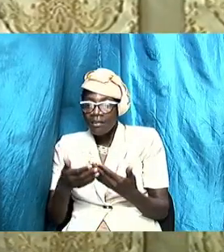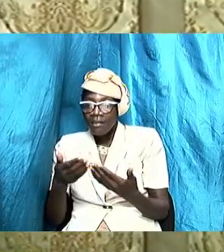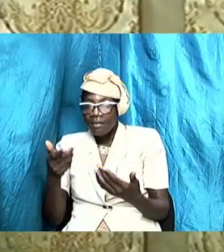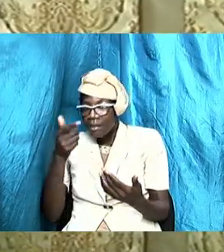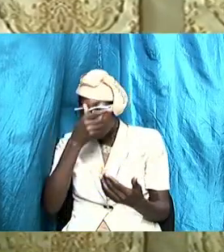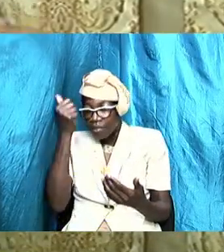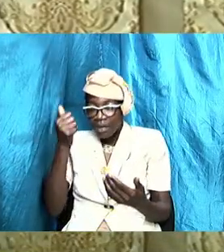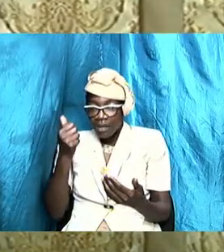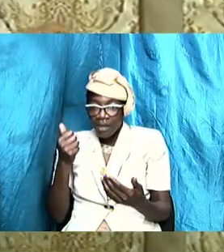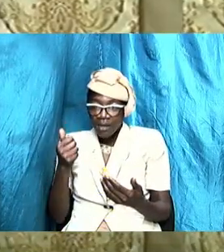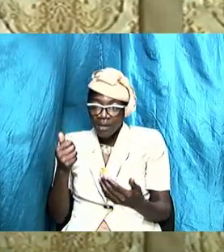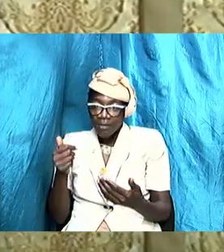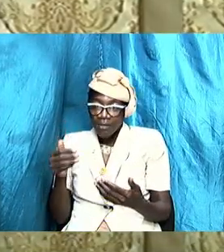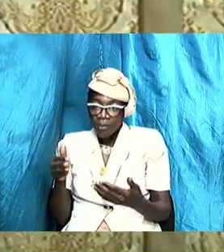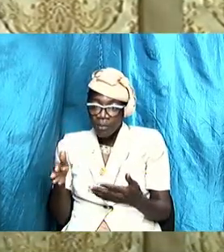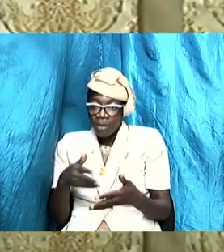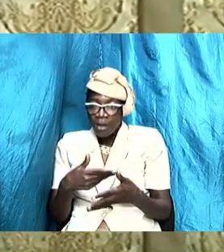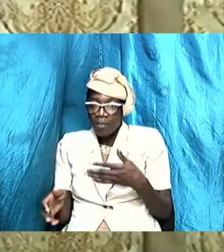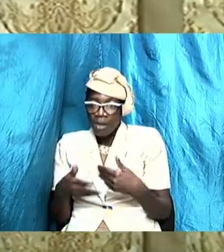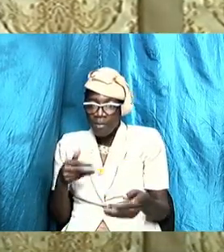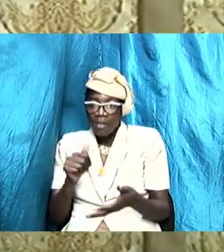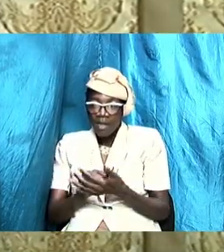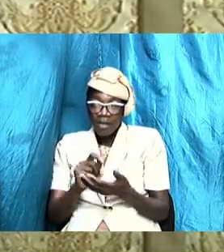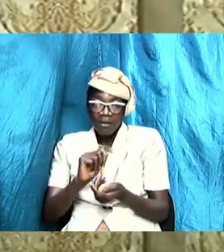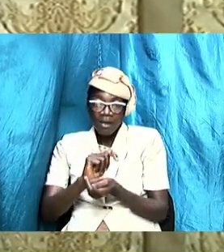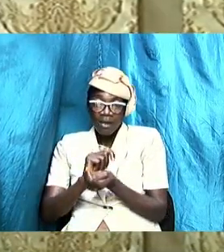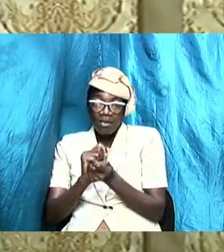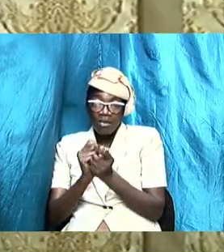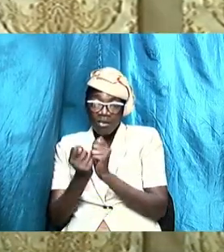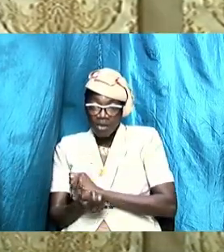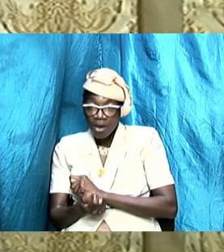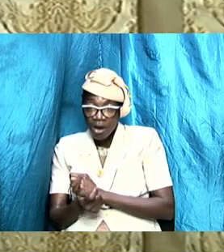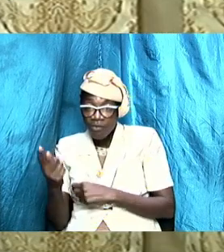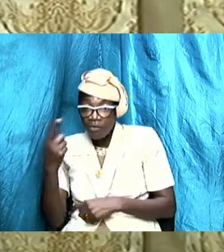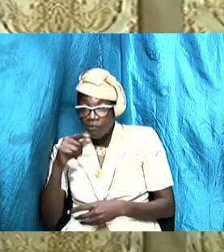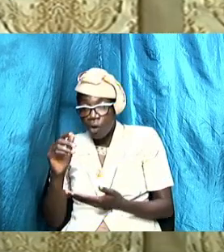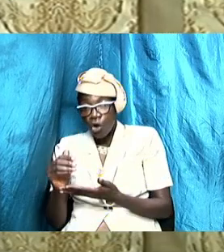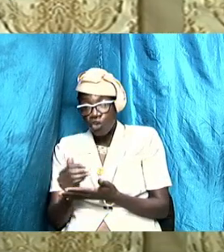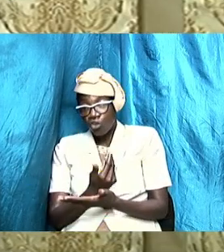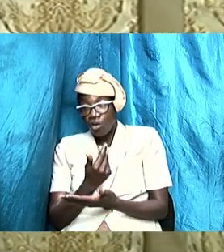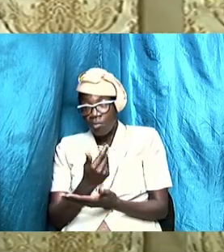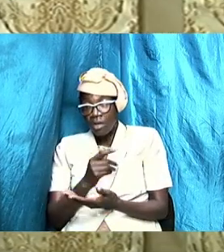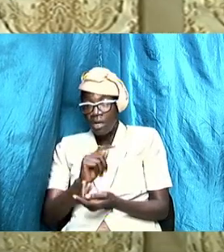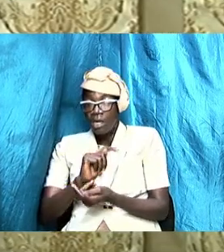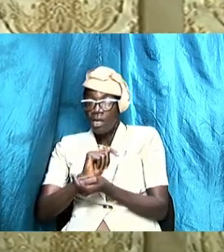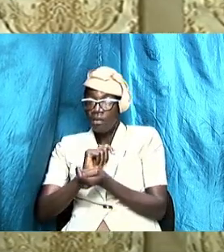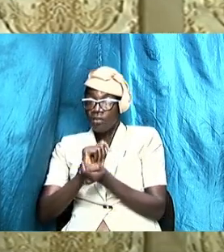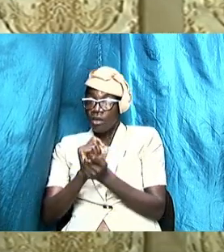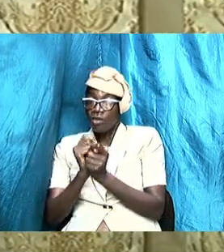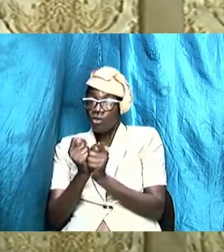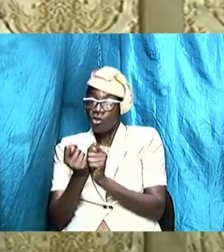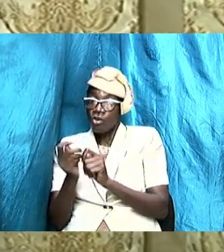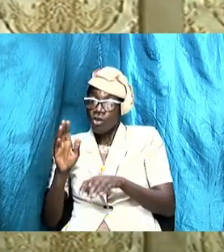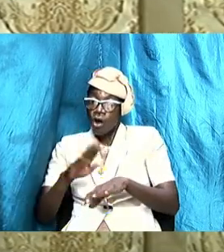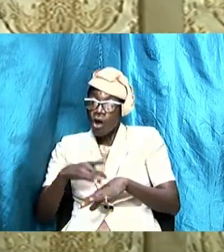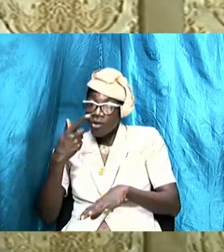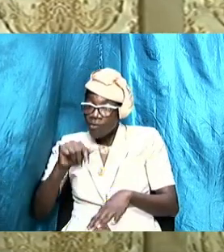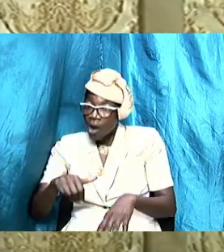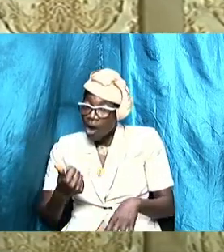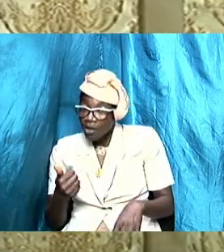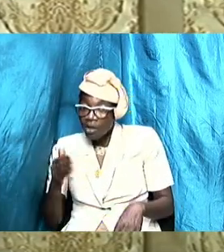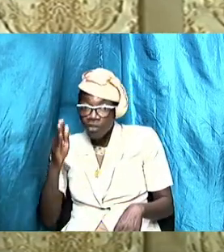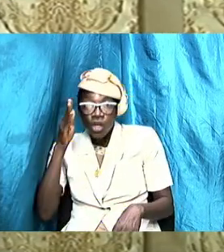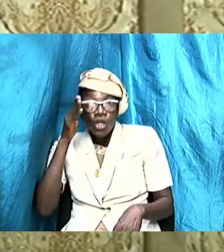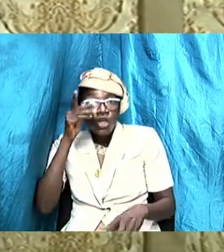that might be a turn off for some it is a turn on for others you knew that this is how